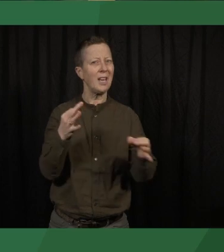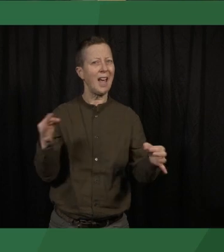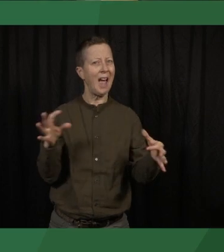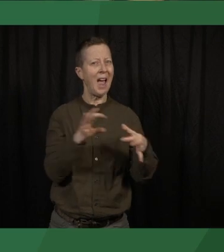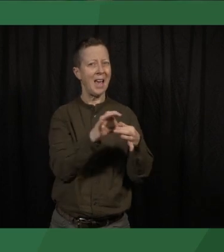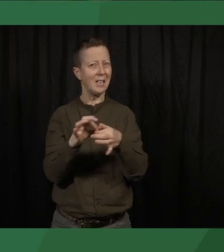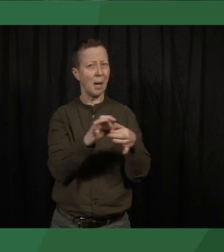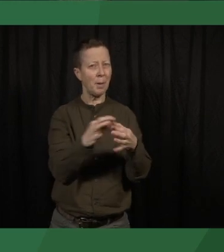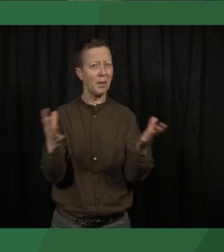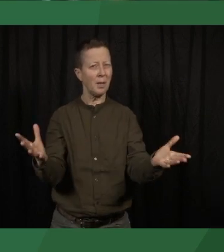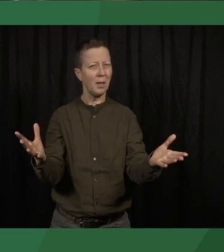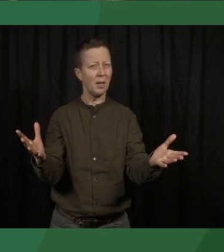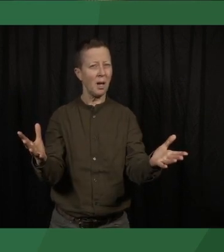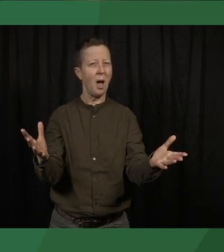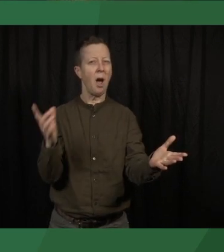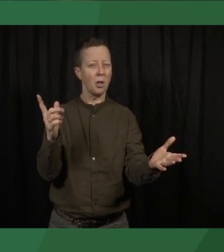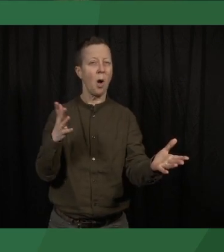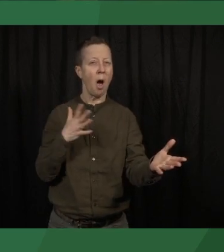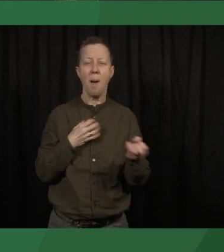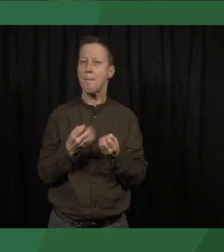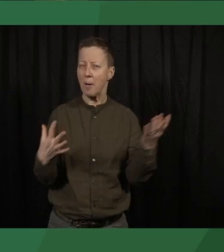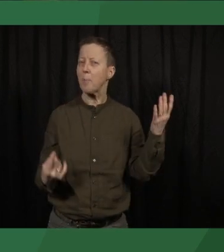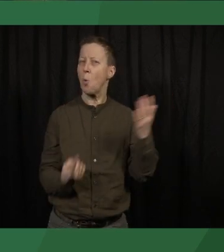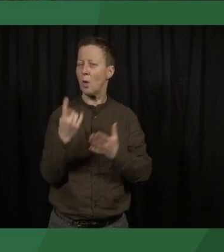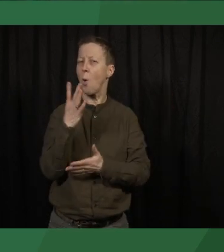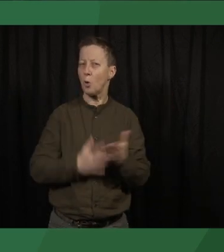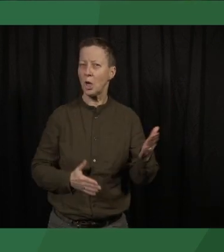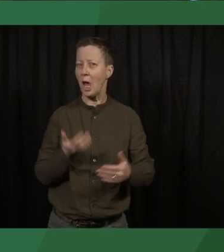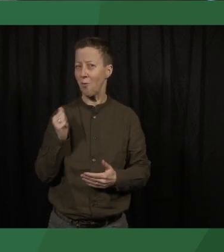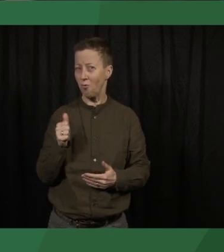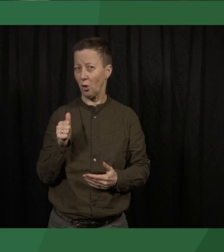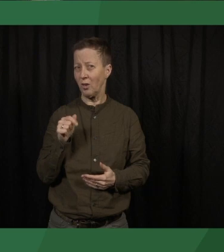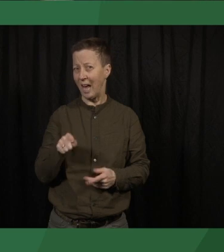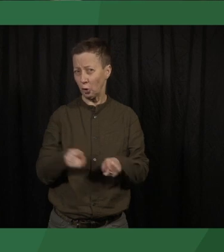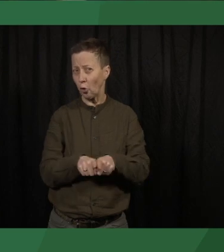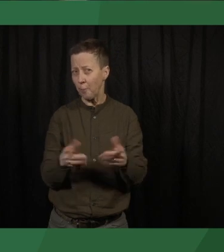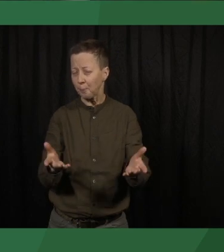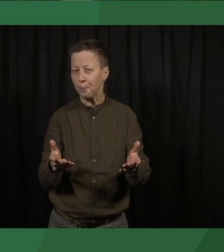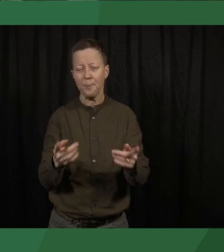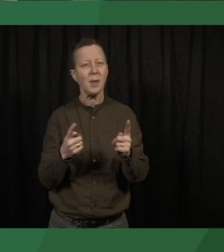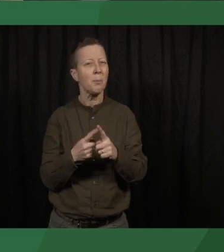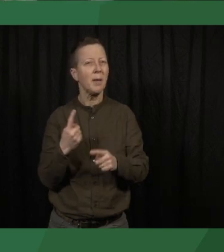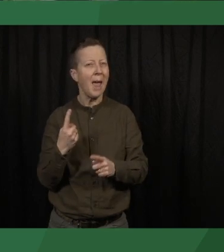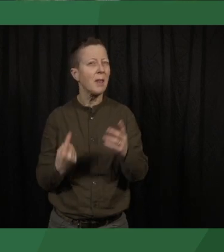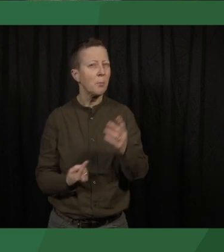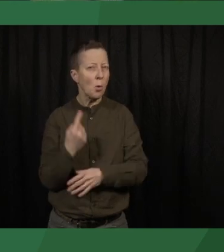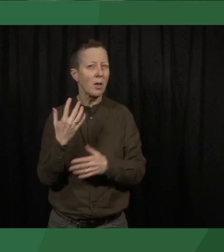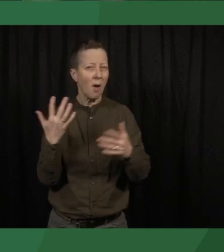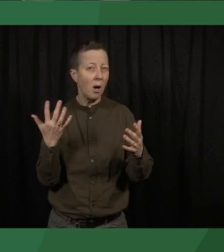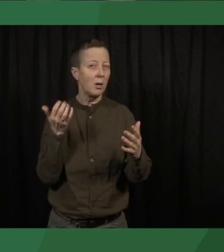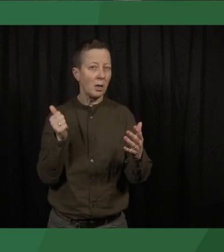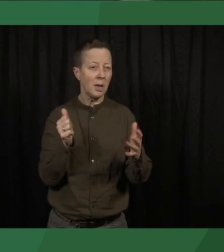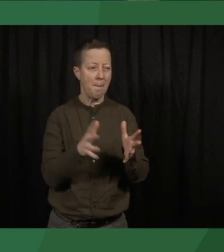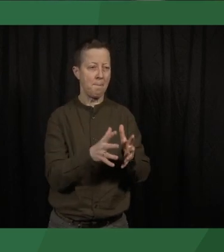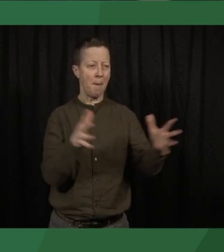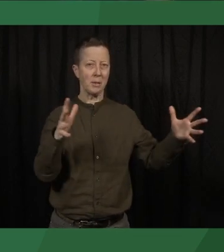Okay, so there are many possible reasons to why this is the case. But one possibility is that mass